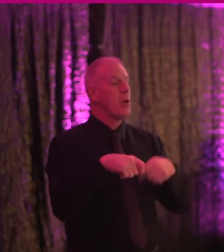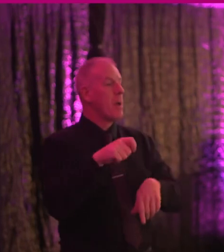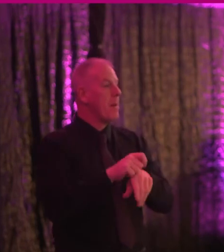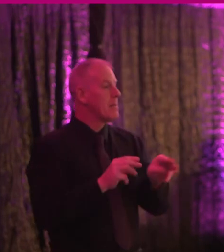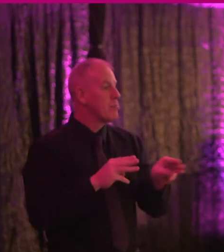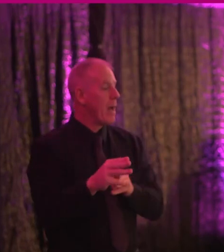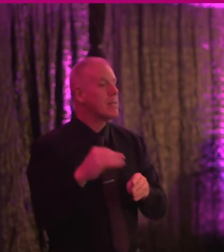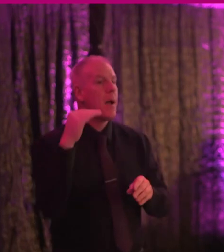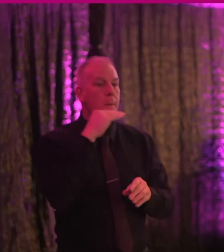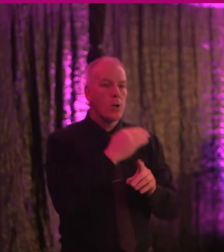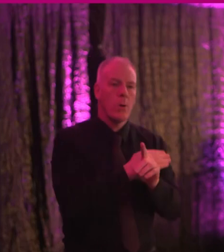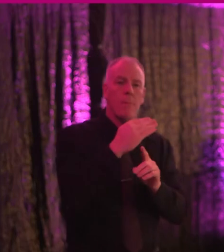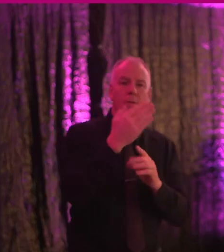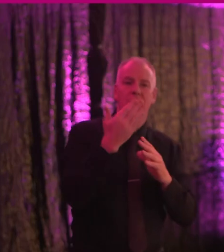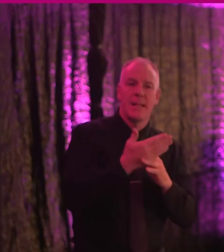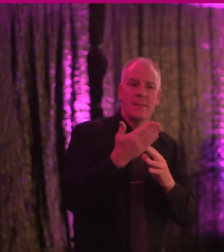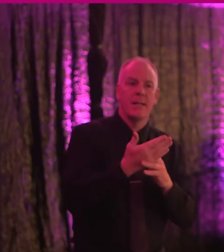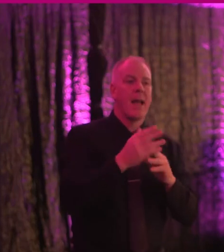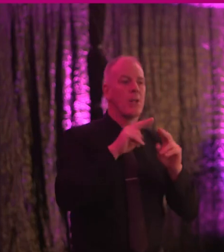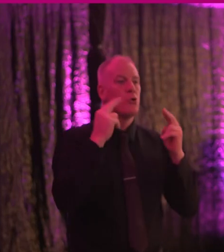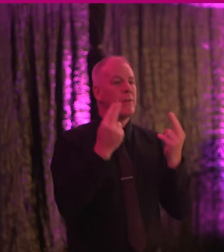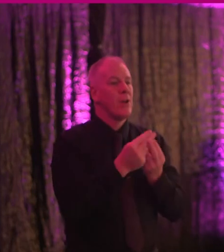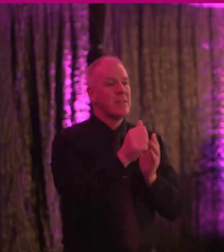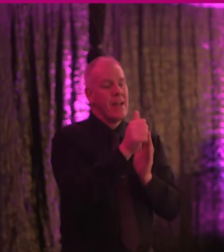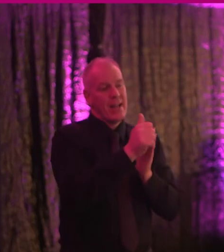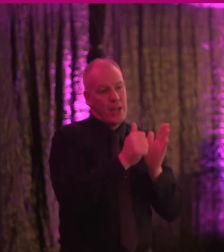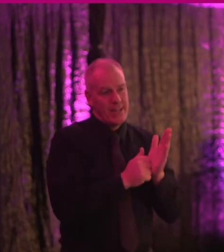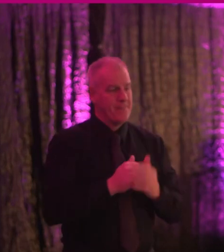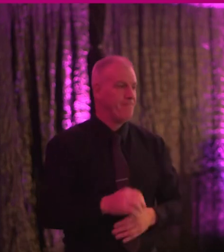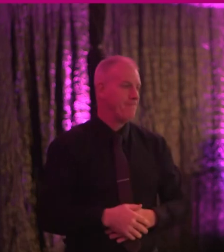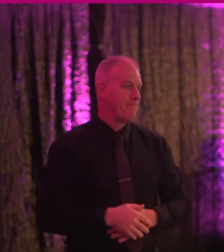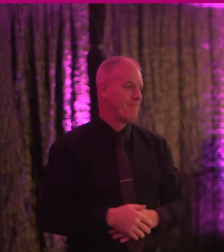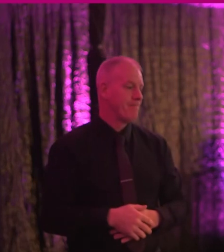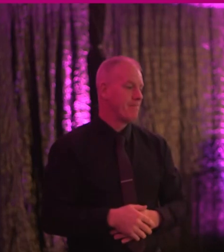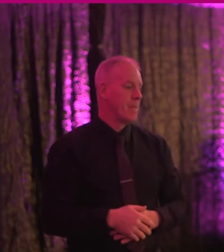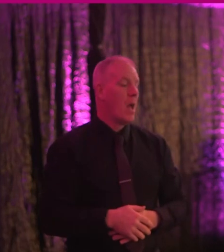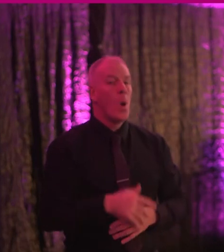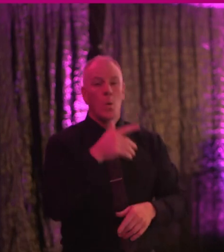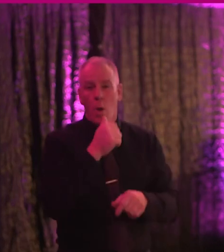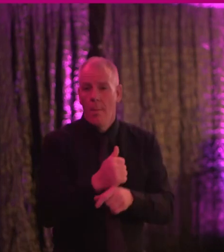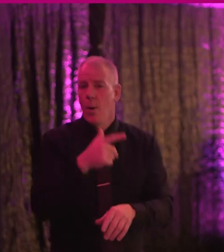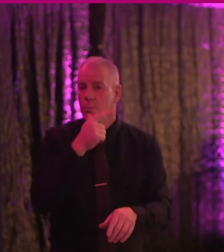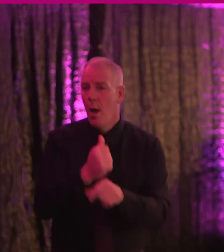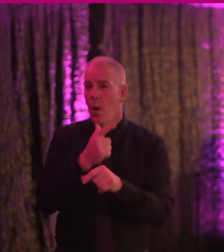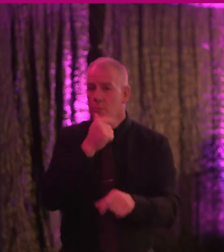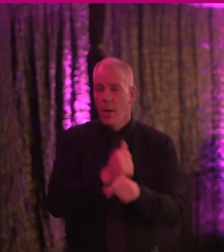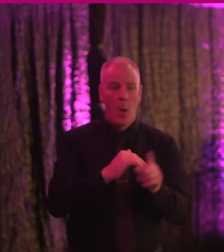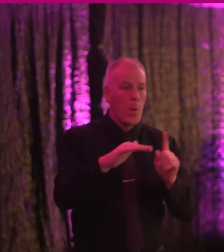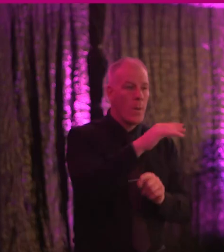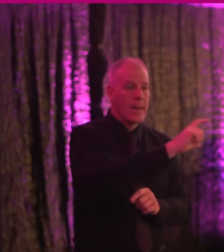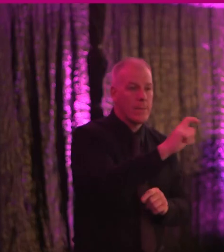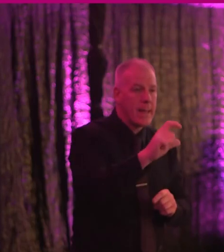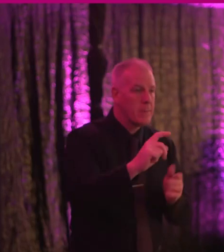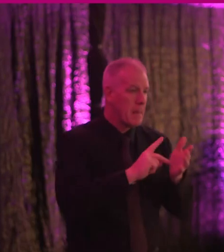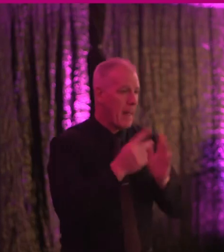advance the accessibility and the universal design agendas. And I think I think I think talk about local authority and planning